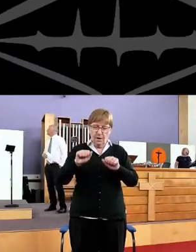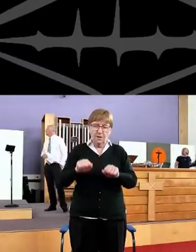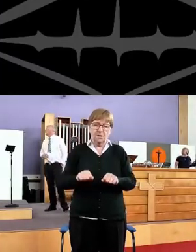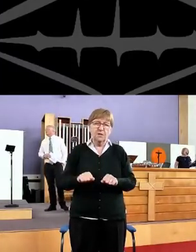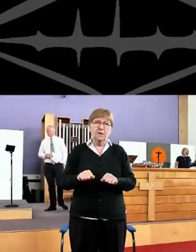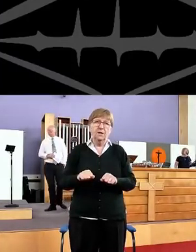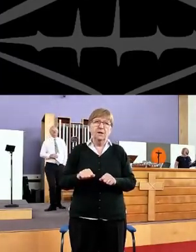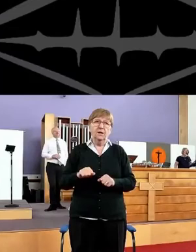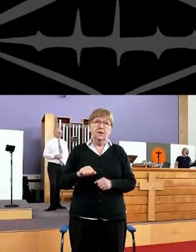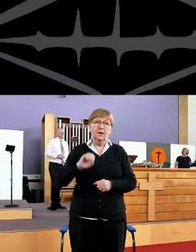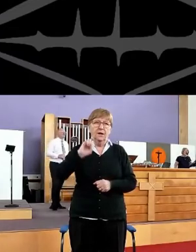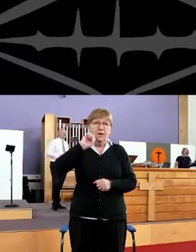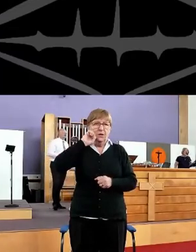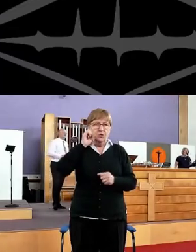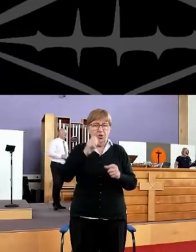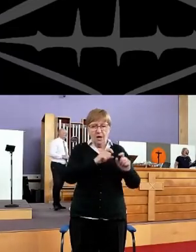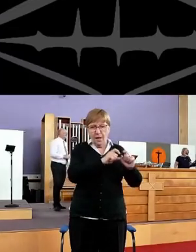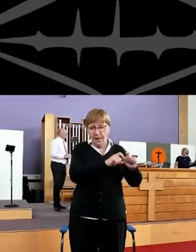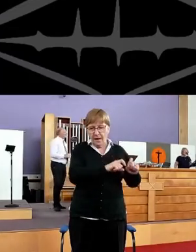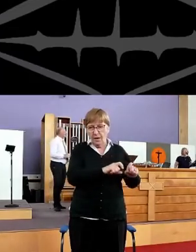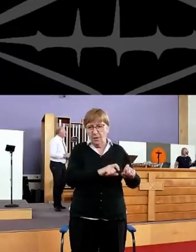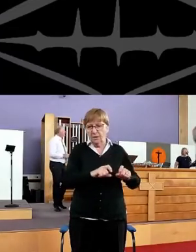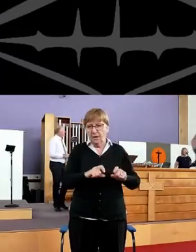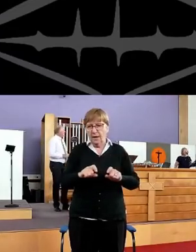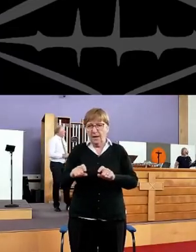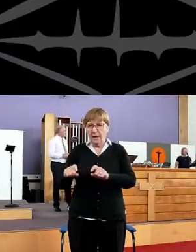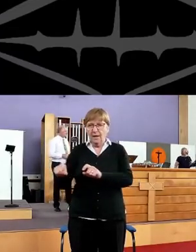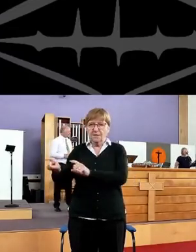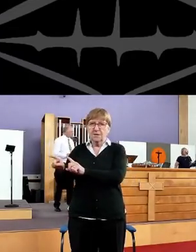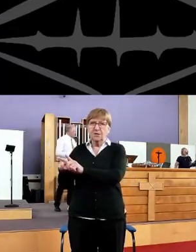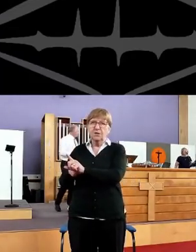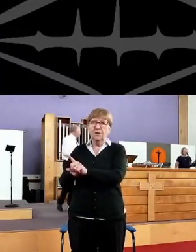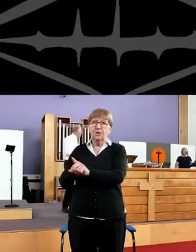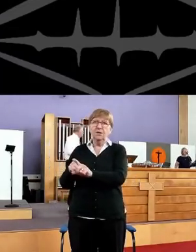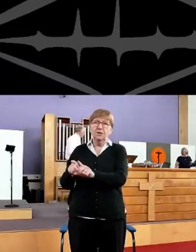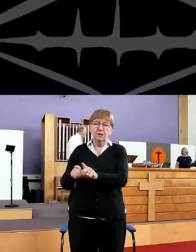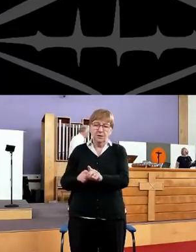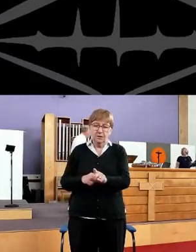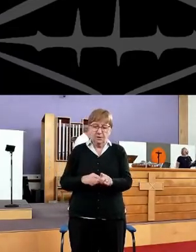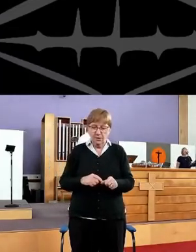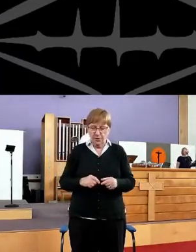mercy shalt thou see